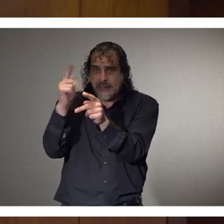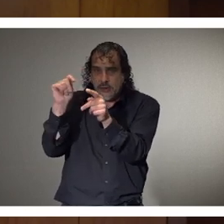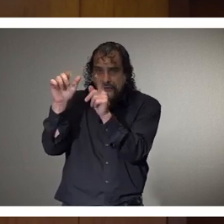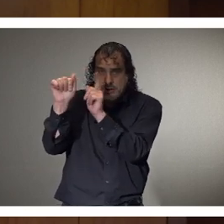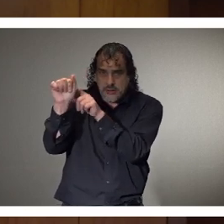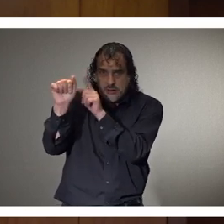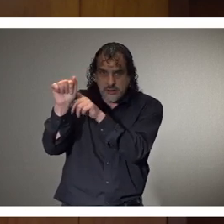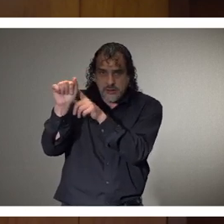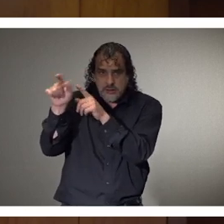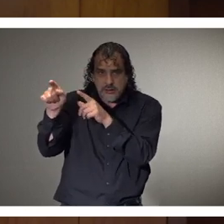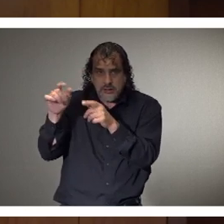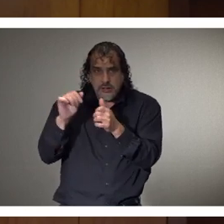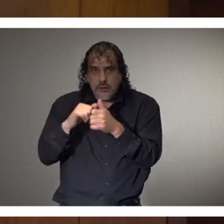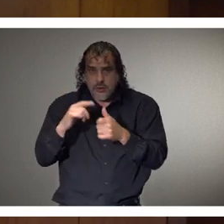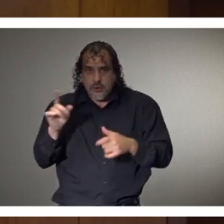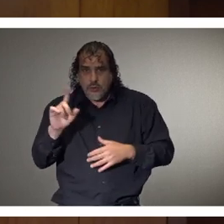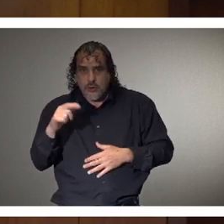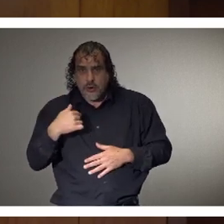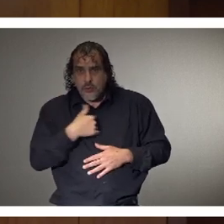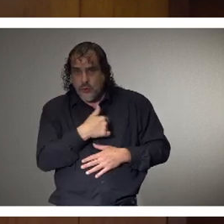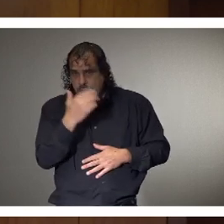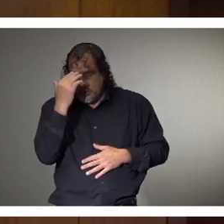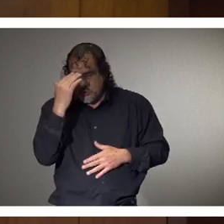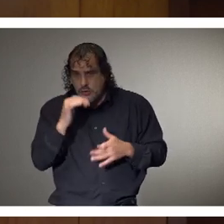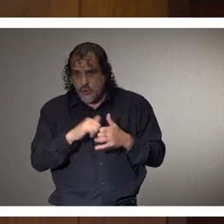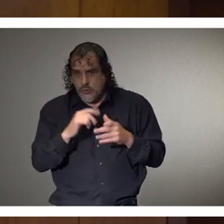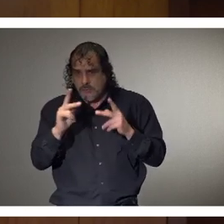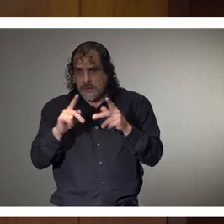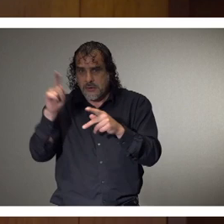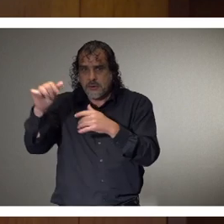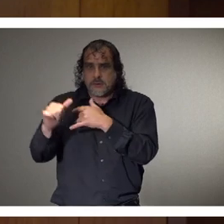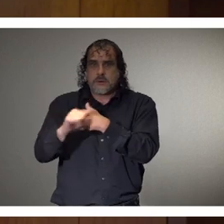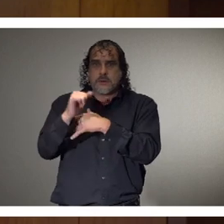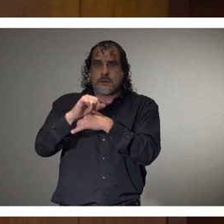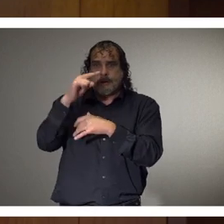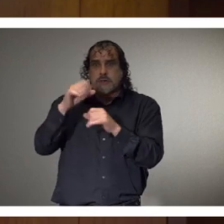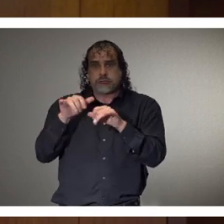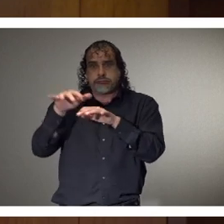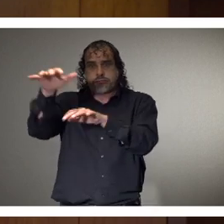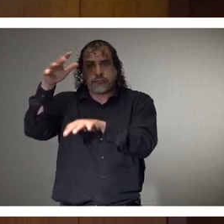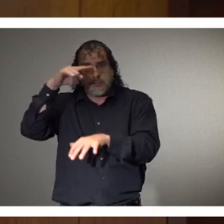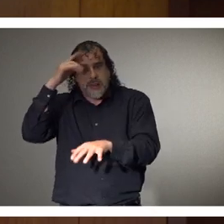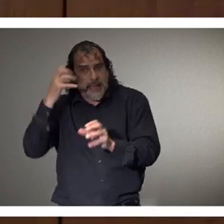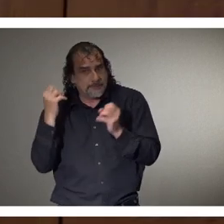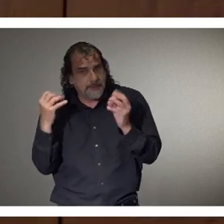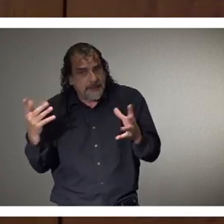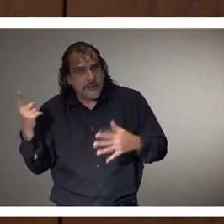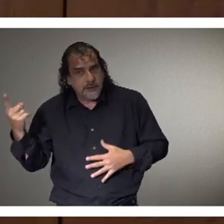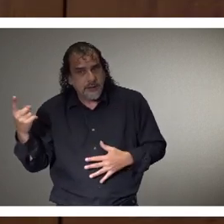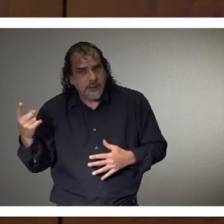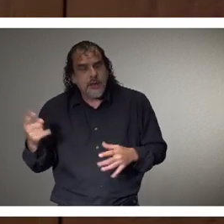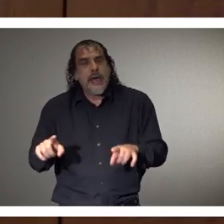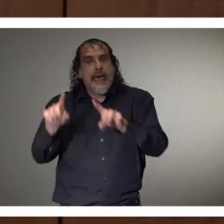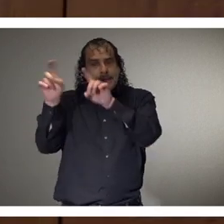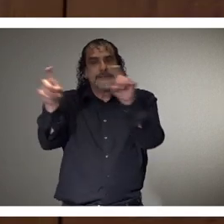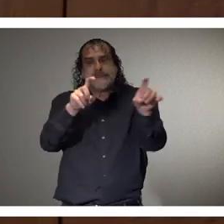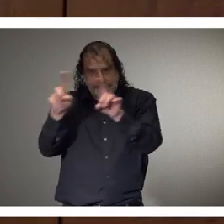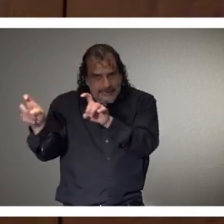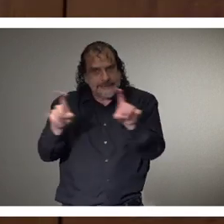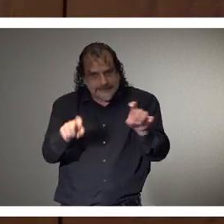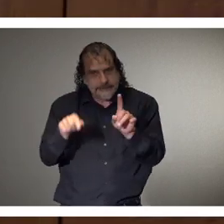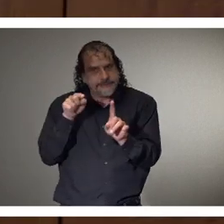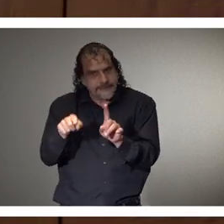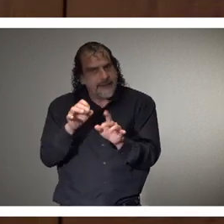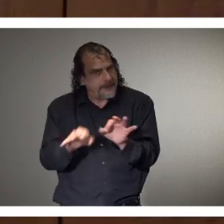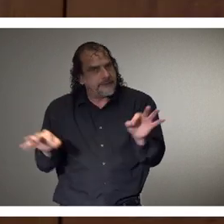where we know that folks are at a higher risk because of the demographics? Dr. Well, certainly testing needs to occur and, and